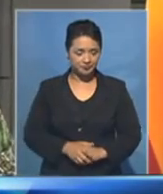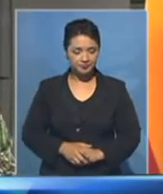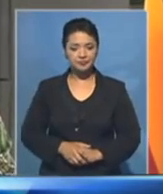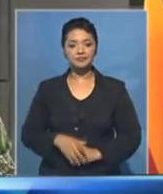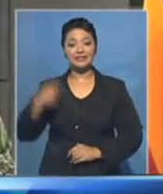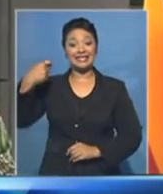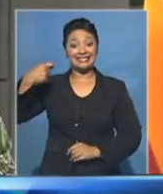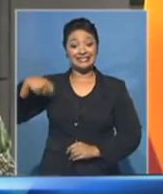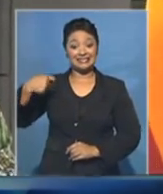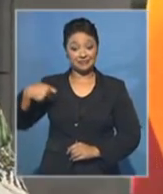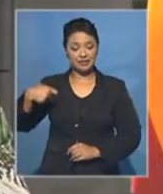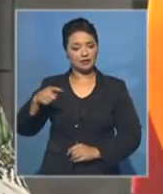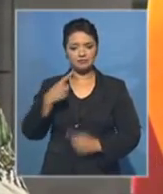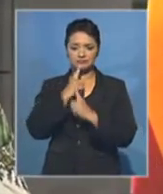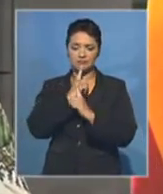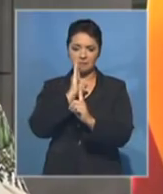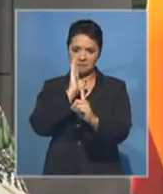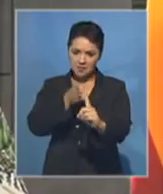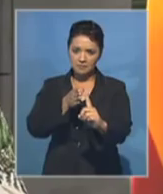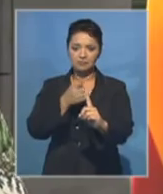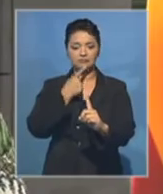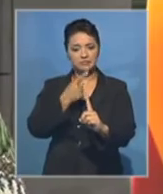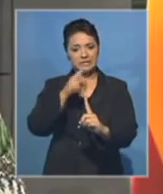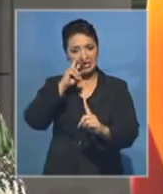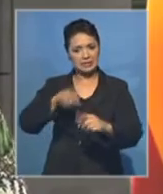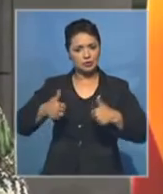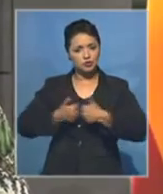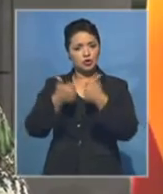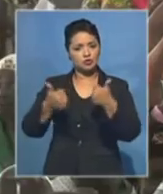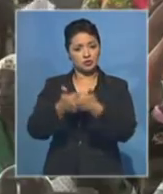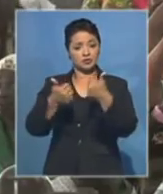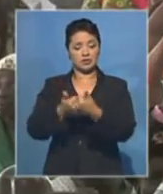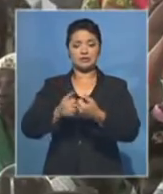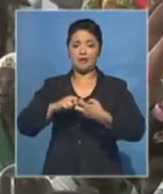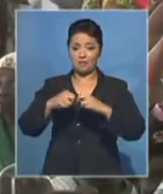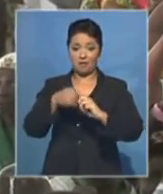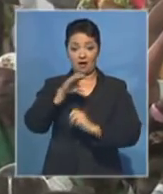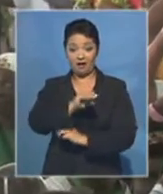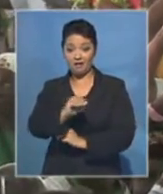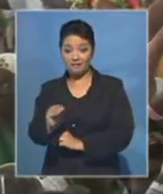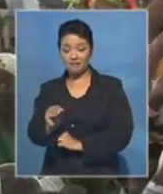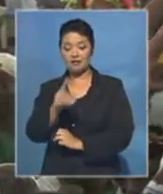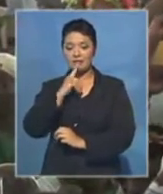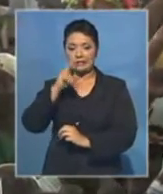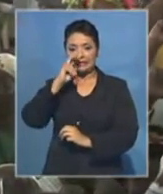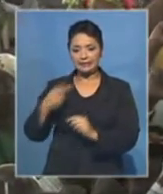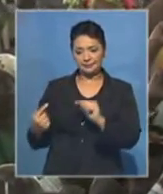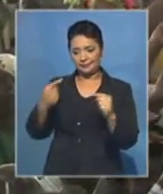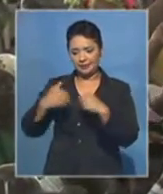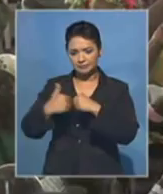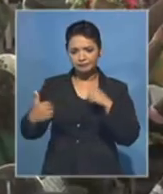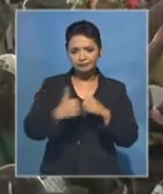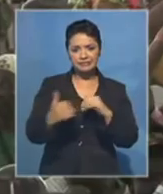Central Committee member is forthright about the unprecedented challenges facing the Liberation Party. It's divisions and poor